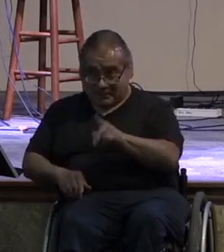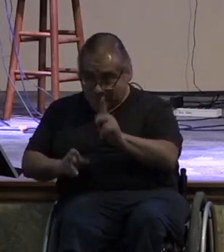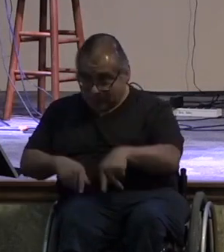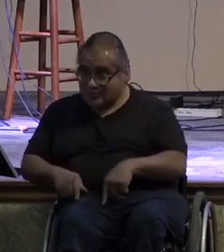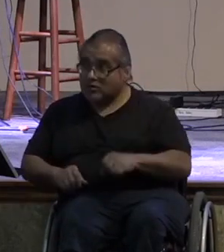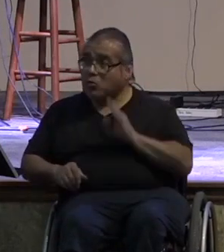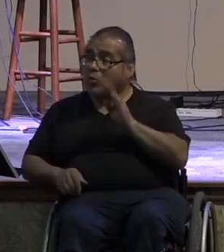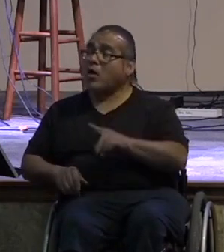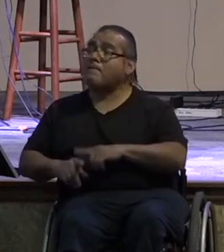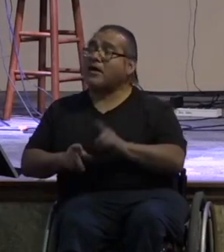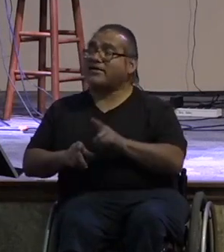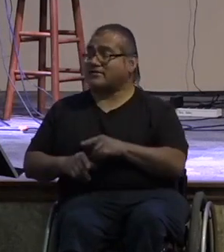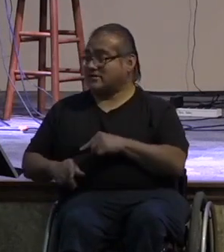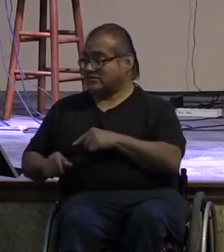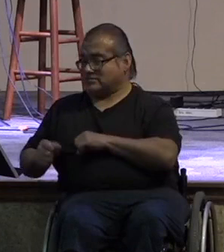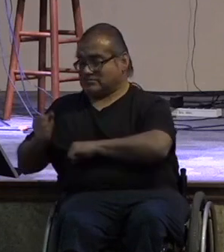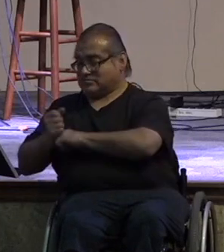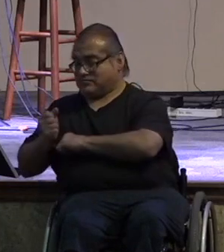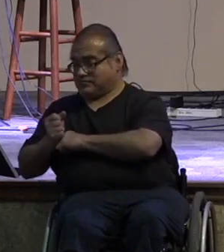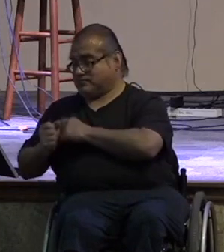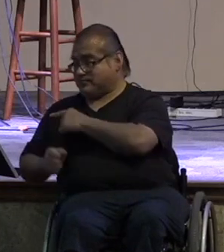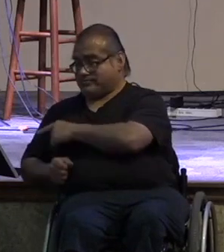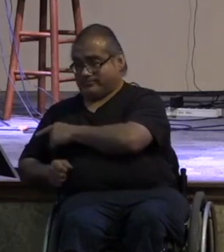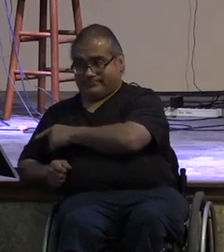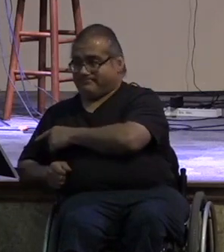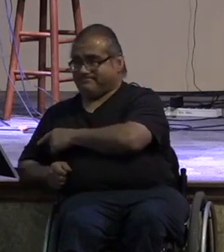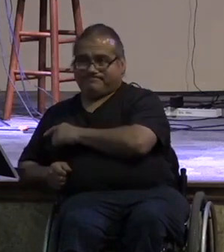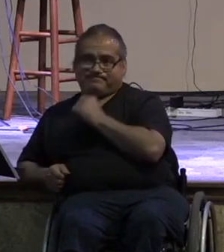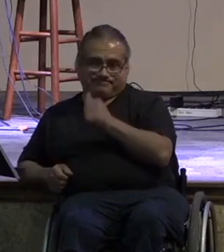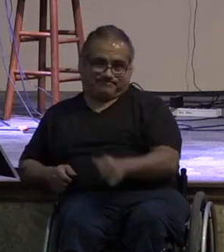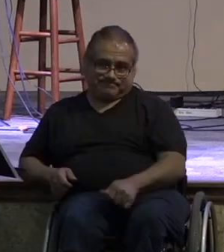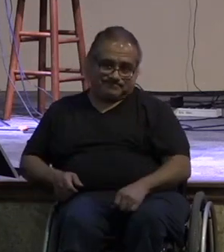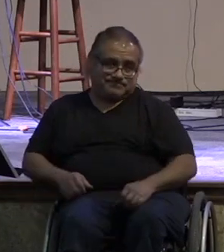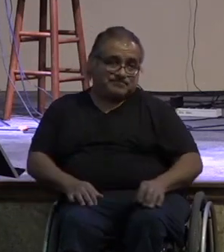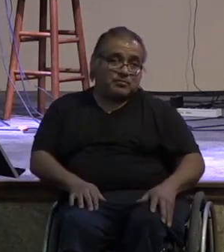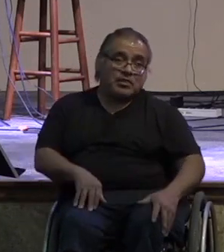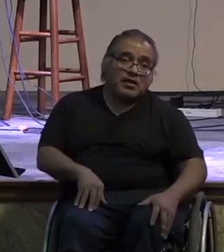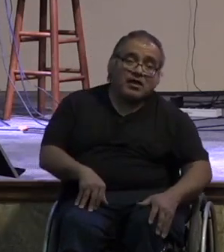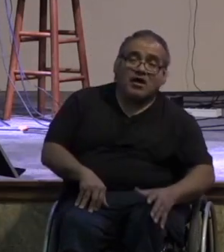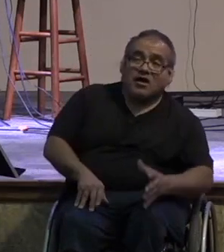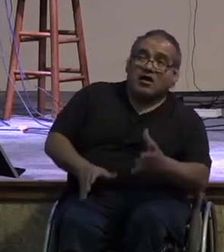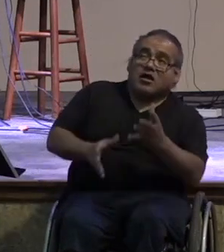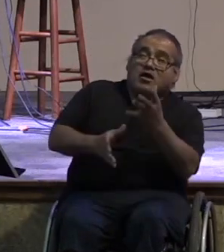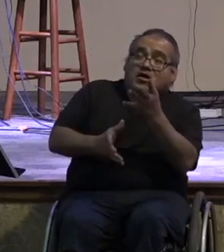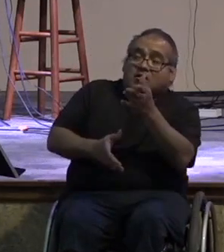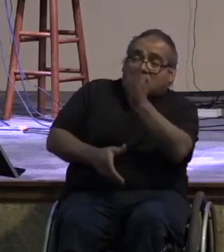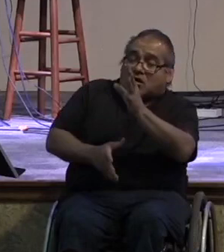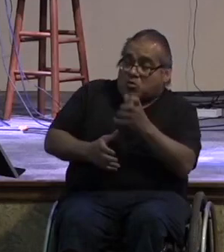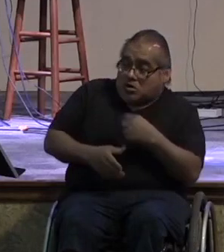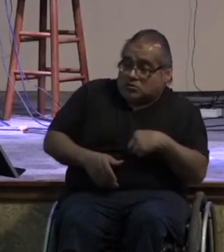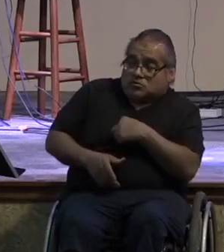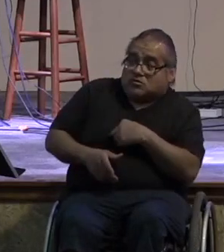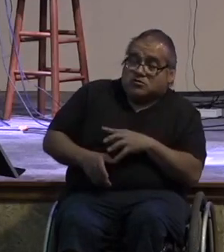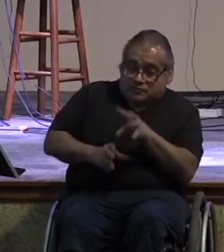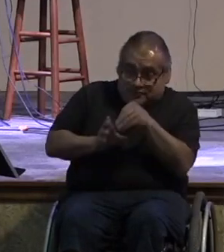use it for his purpose but it is not edifying or glorifying to god when we do those things god loves a cheerful giver we get